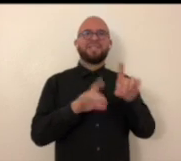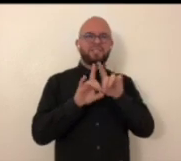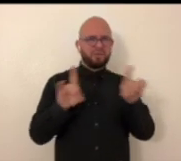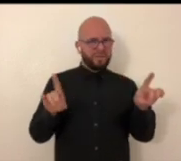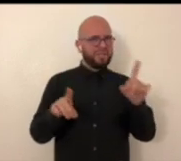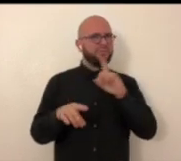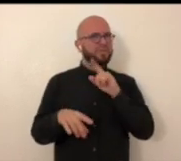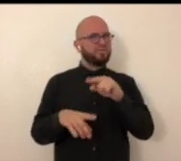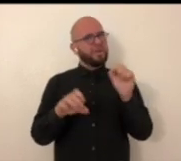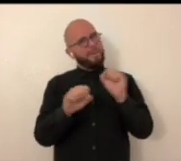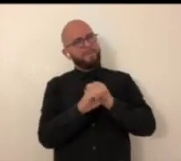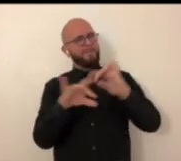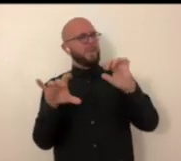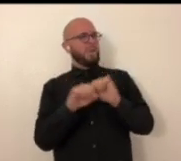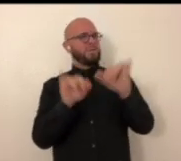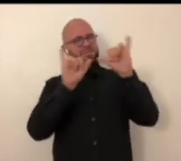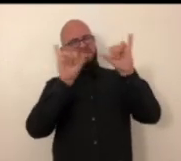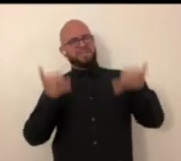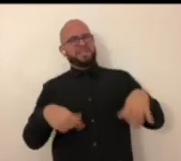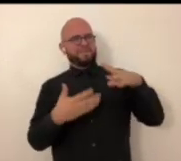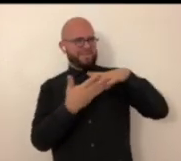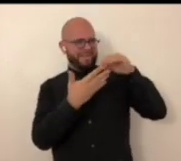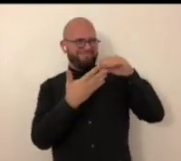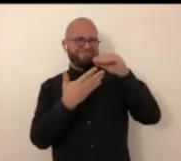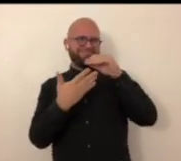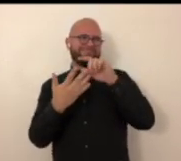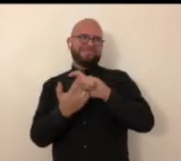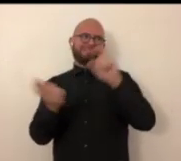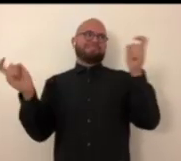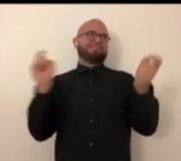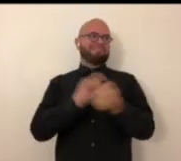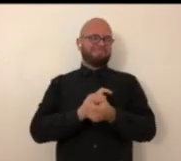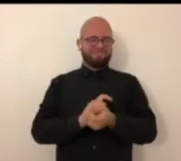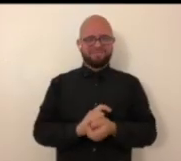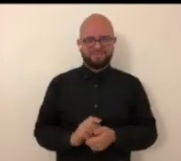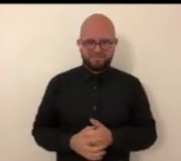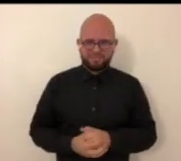college to get her disability studies degree to really blow up the system and make a difference in it.